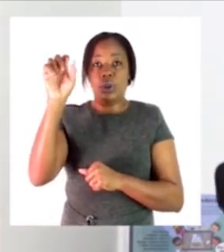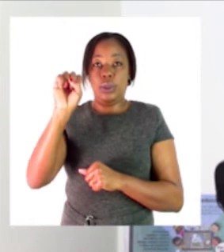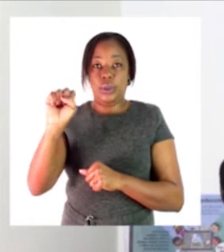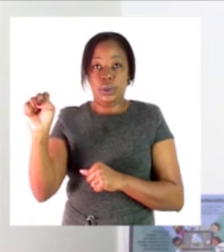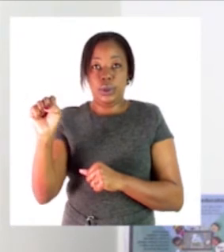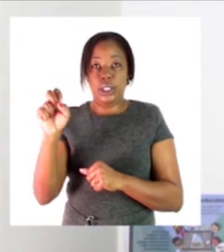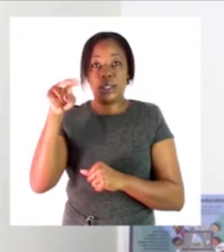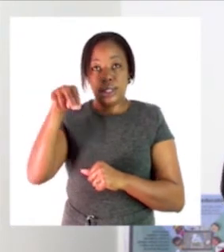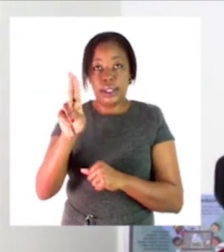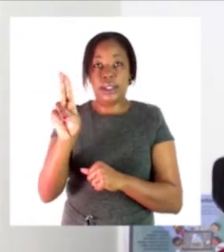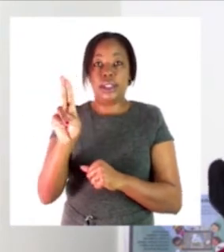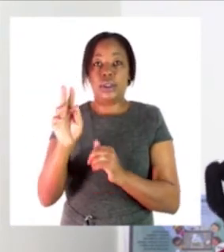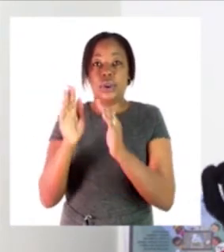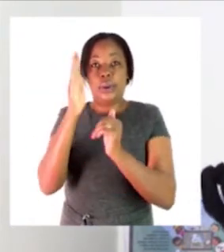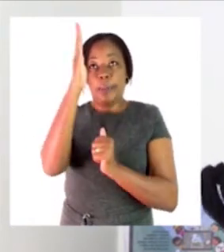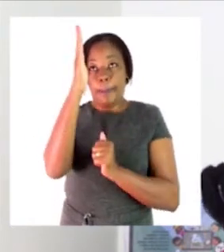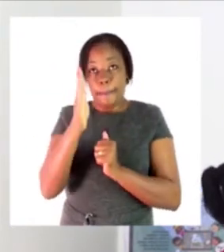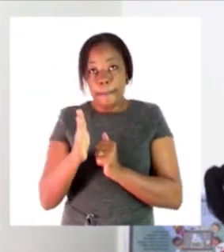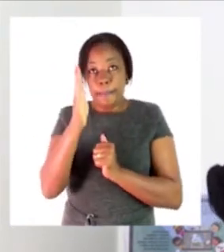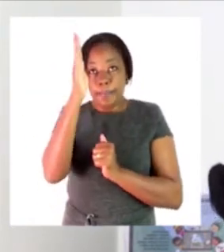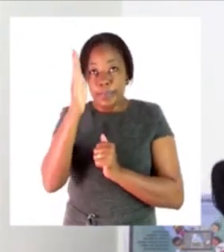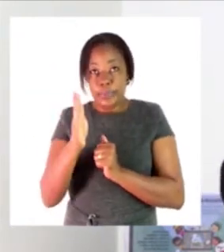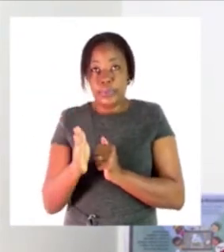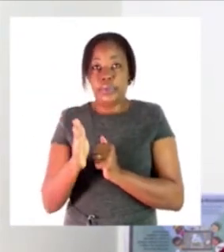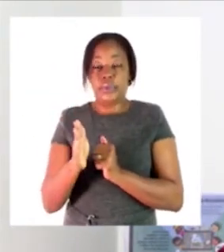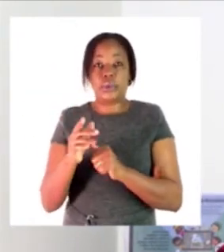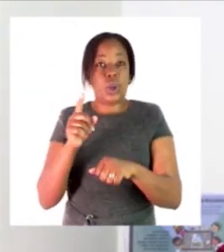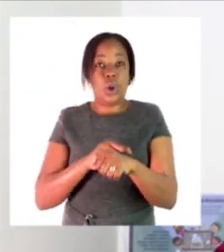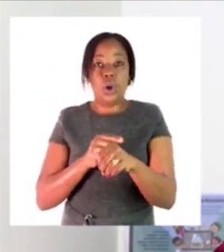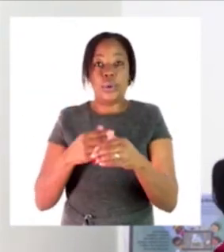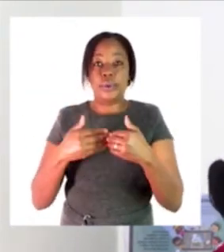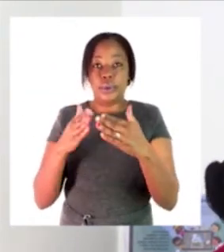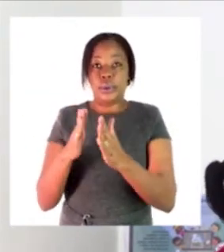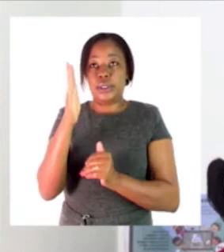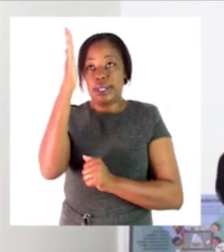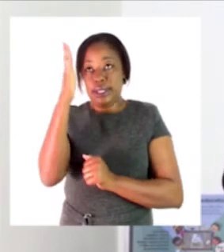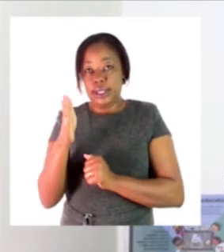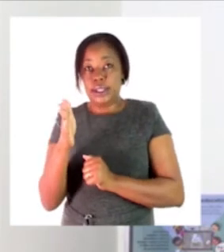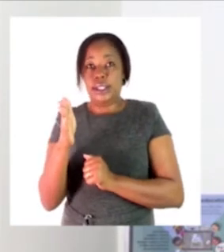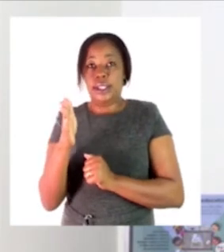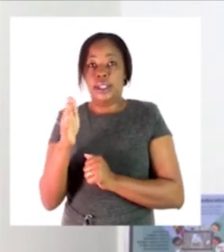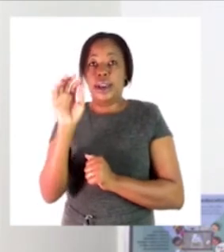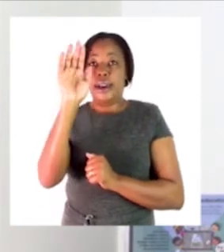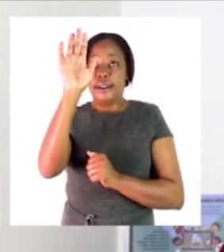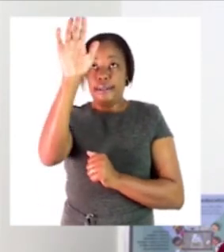so we have to start with the units first so five plus nine what will the answer be